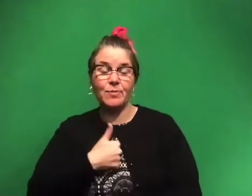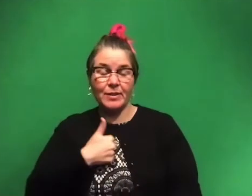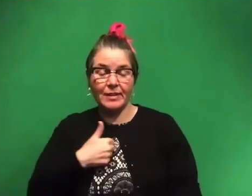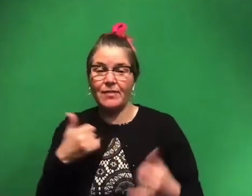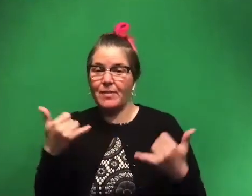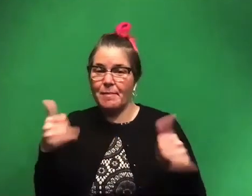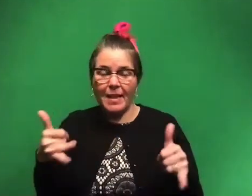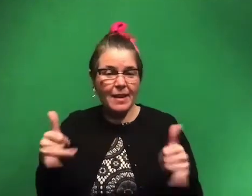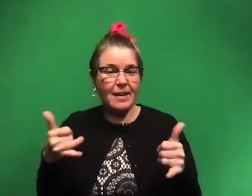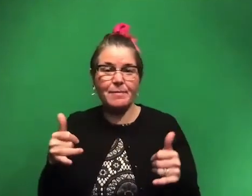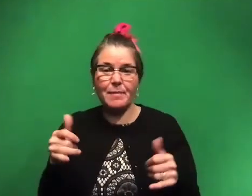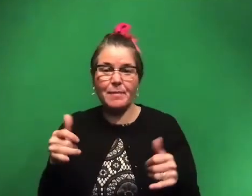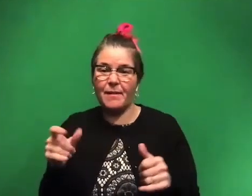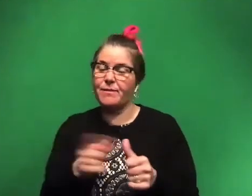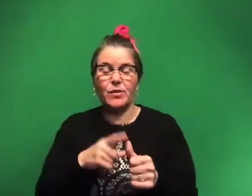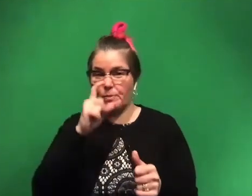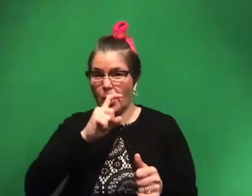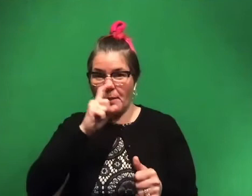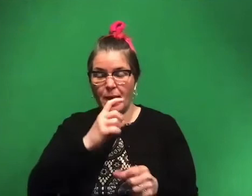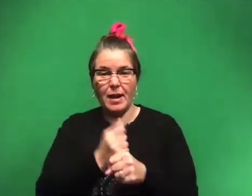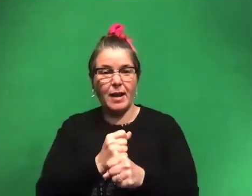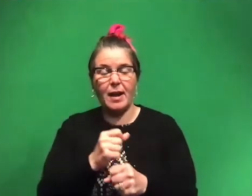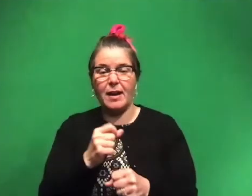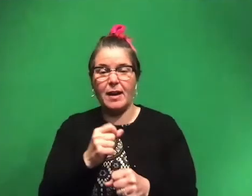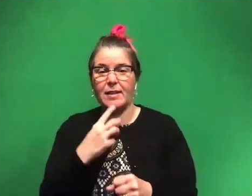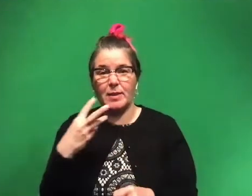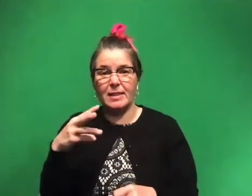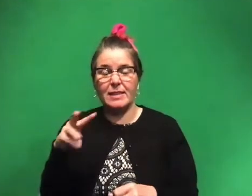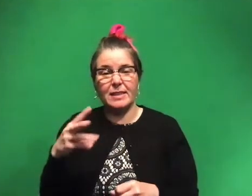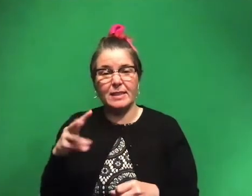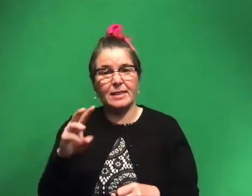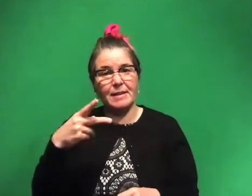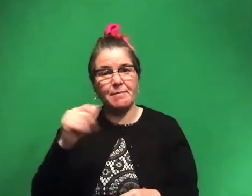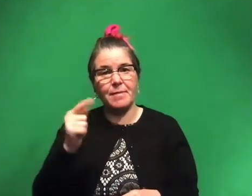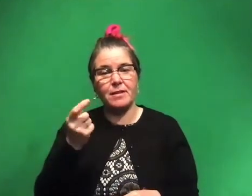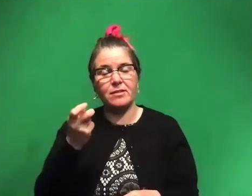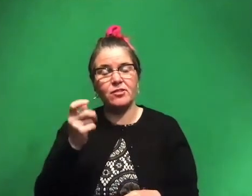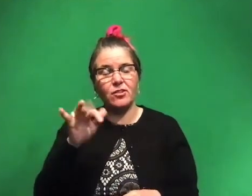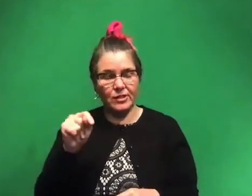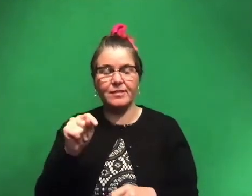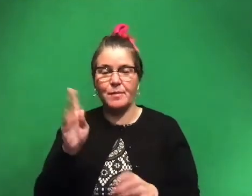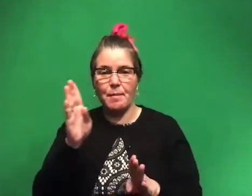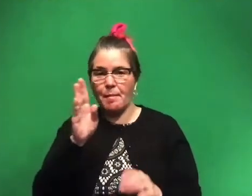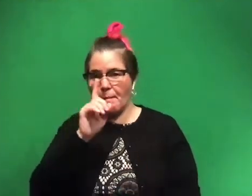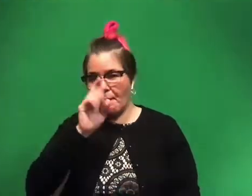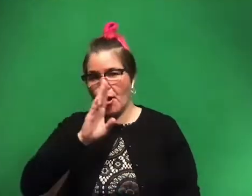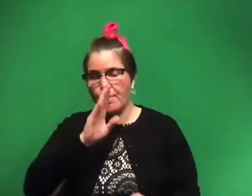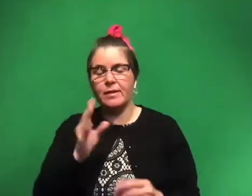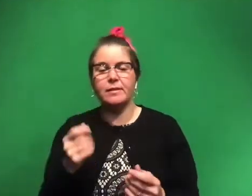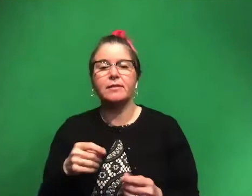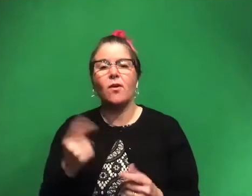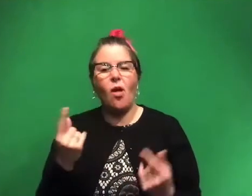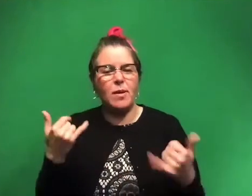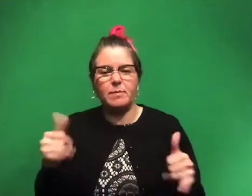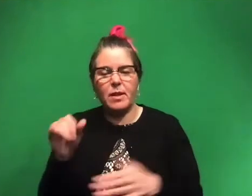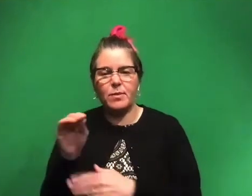the first Barbie I ever got was maybe 16 and it was a paleontologist Barbie. So I've always played with dinosaurs and